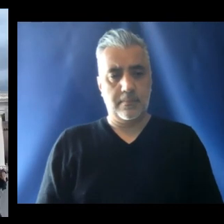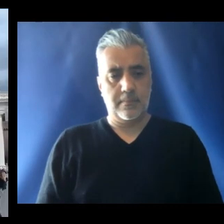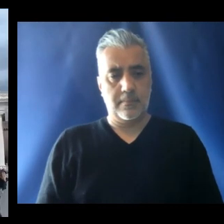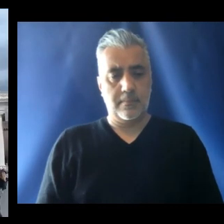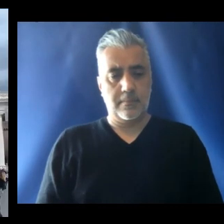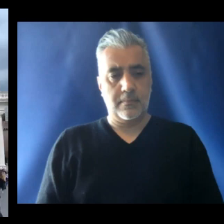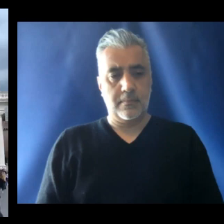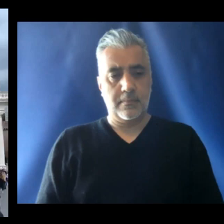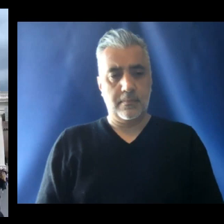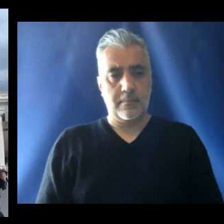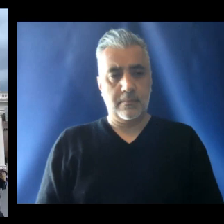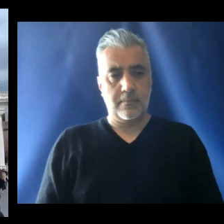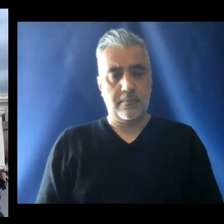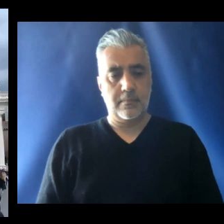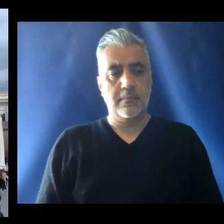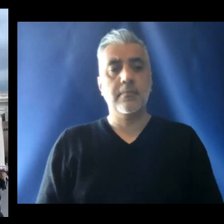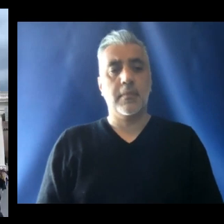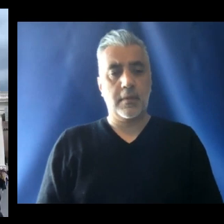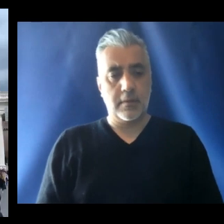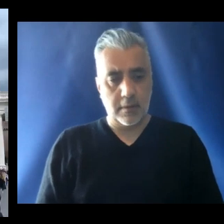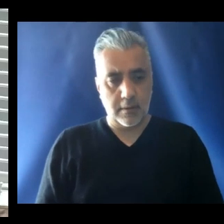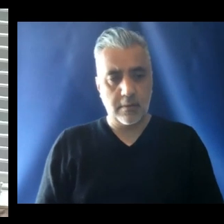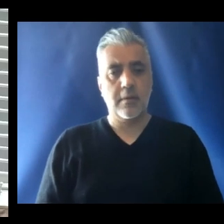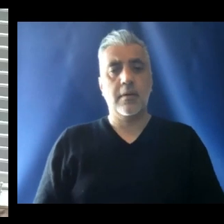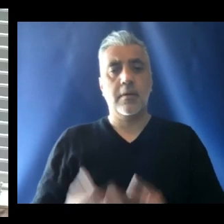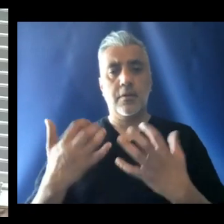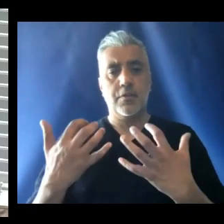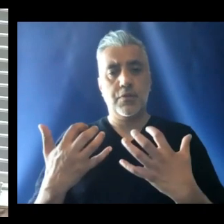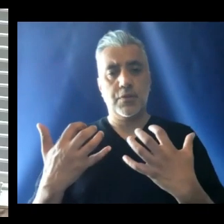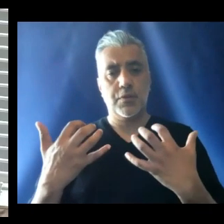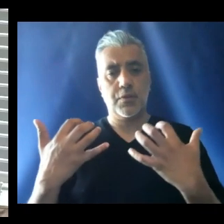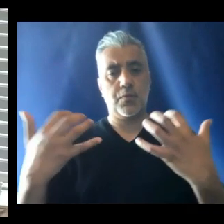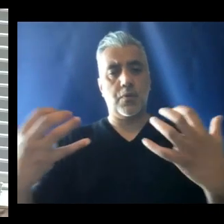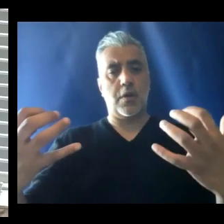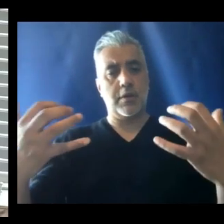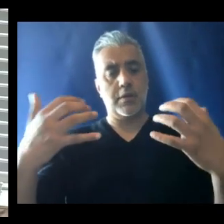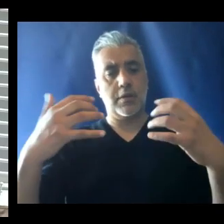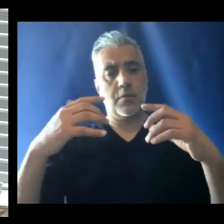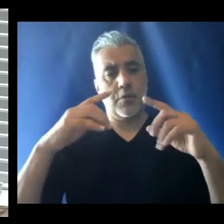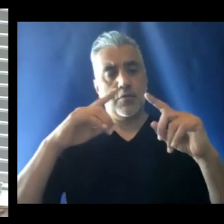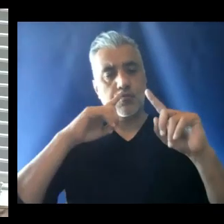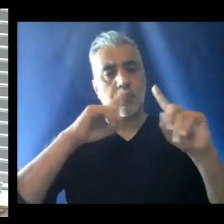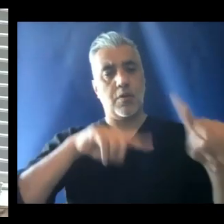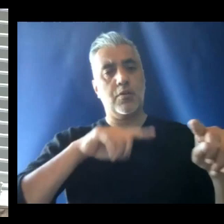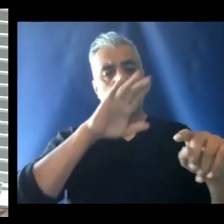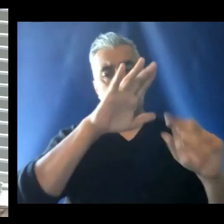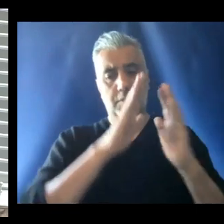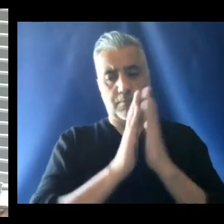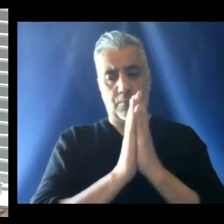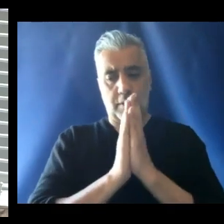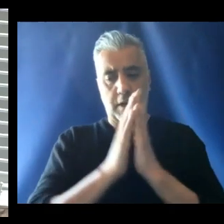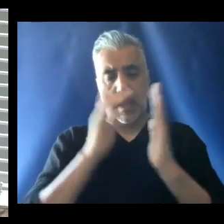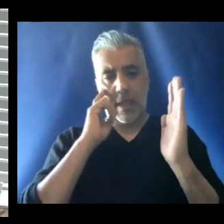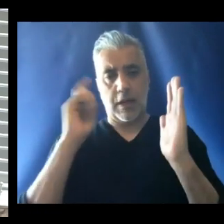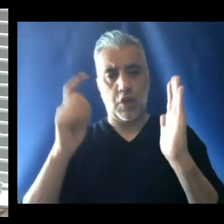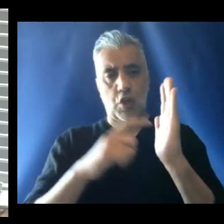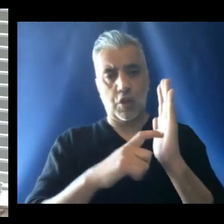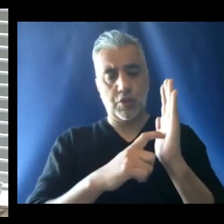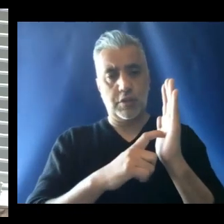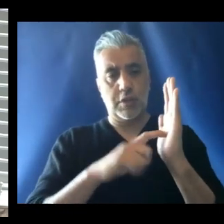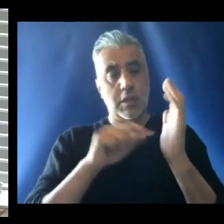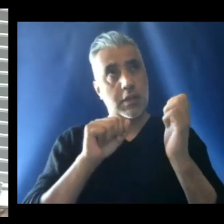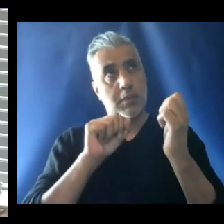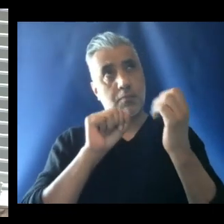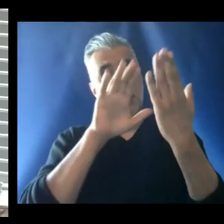Every crowd there, responding to the prayer and acknowledging the